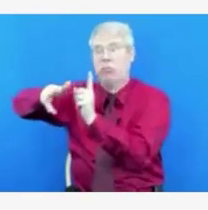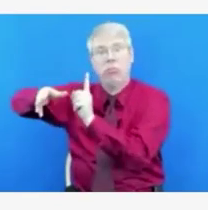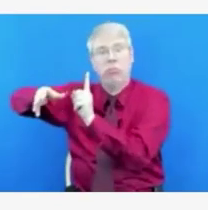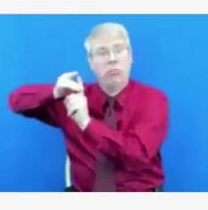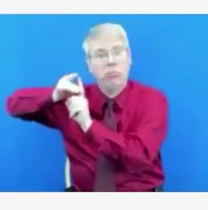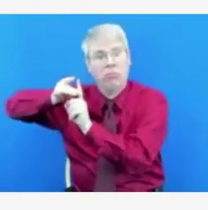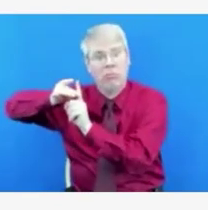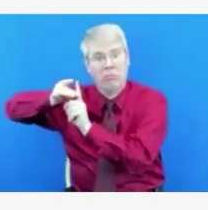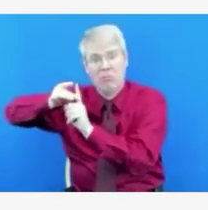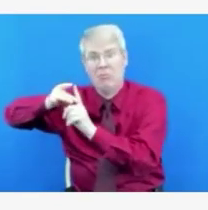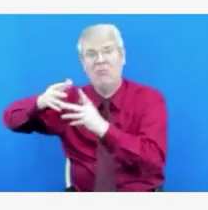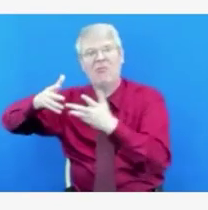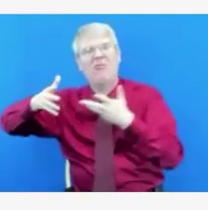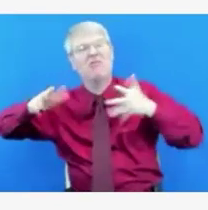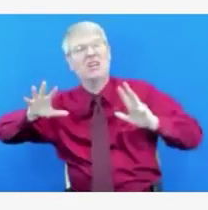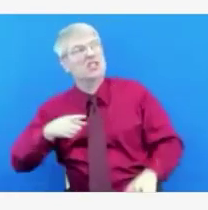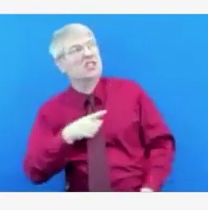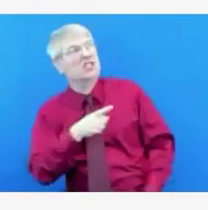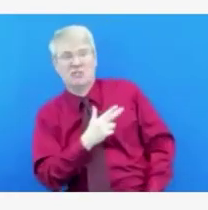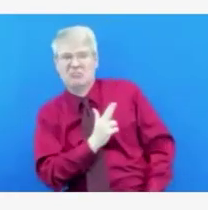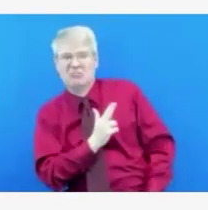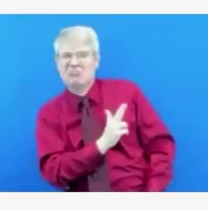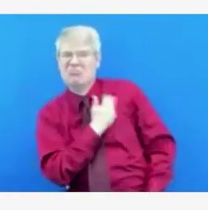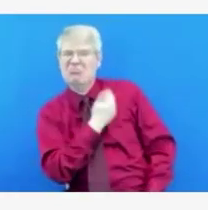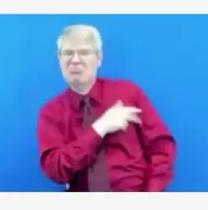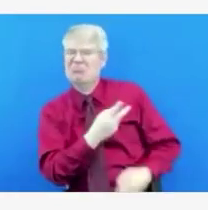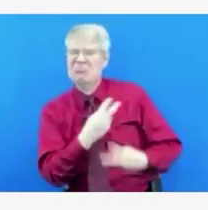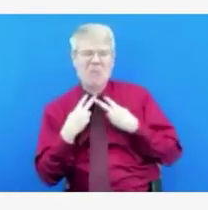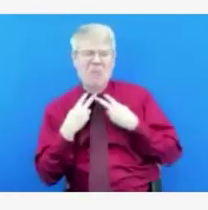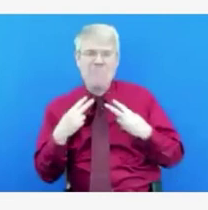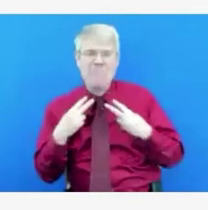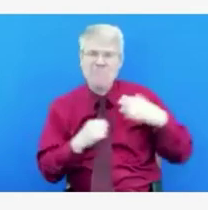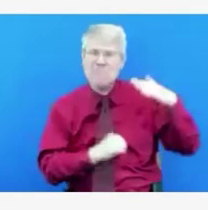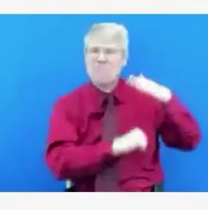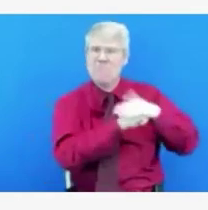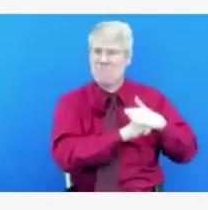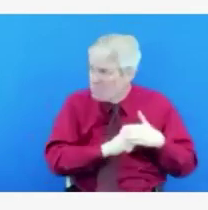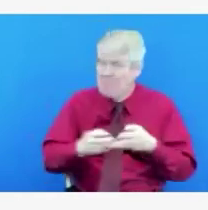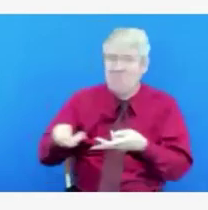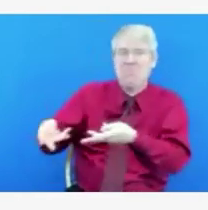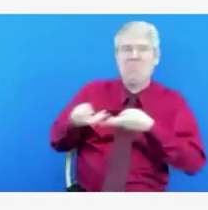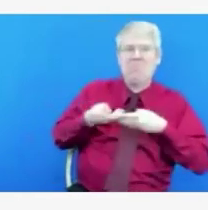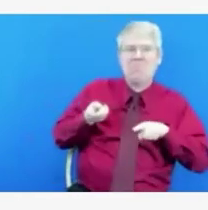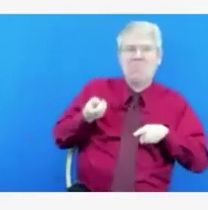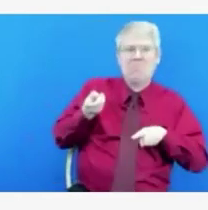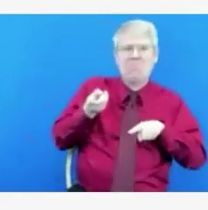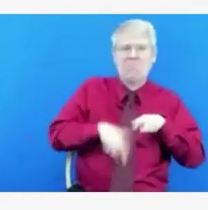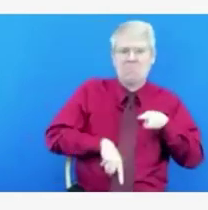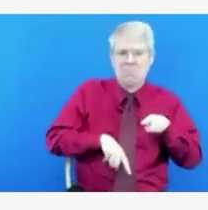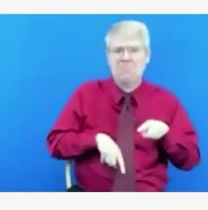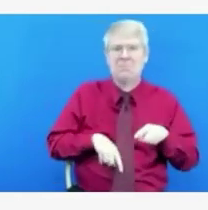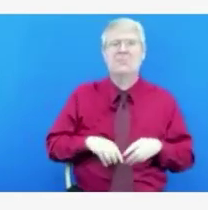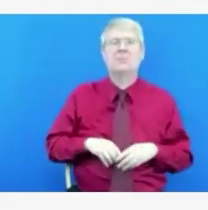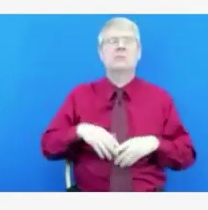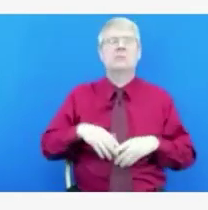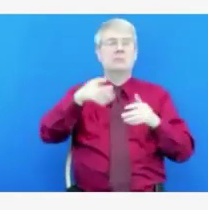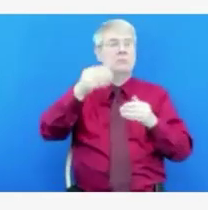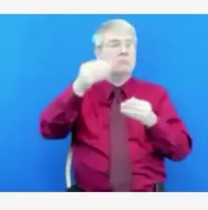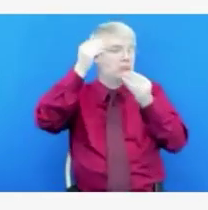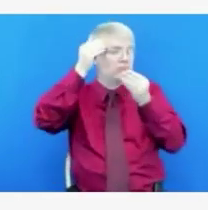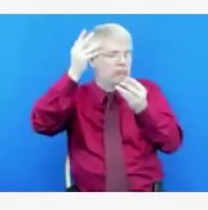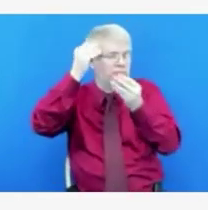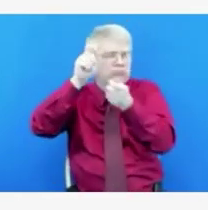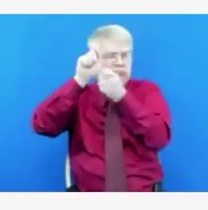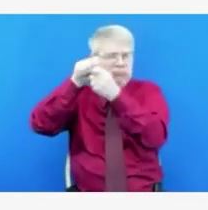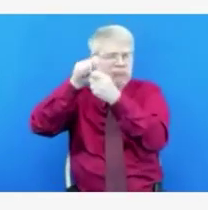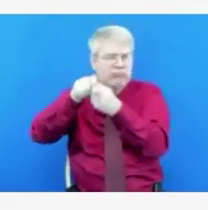of the virus. You can find a lot of information on our coronavirus.idaho.gov data dashboard as well as